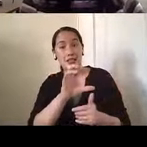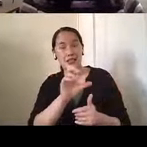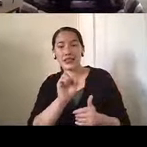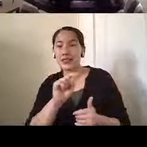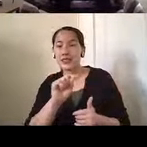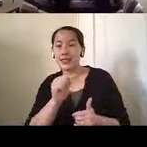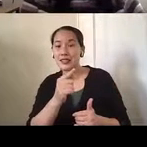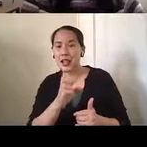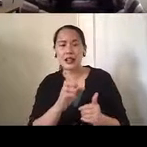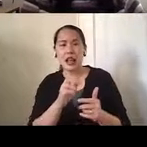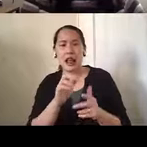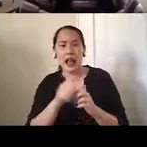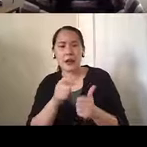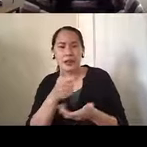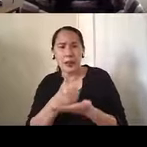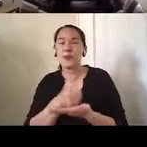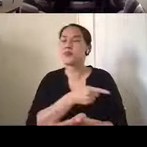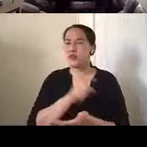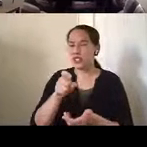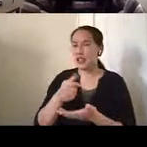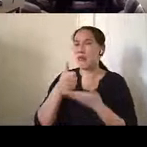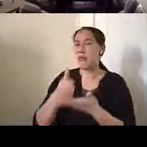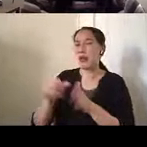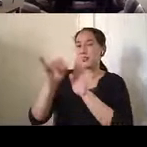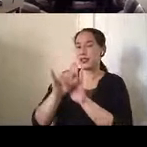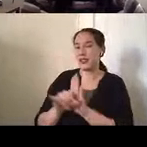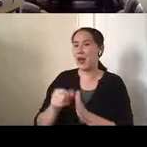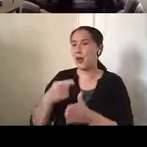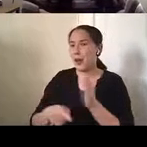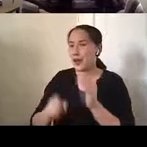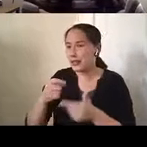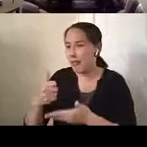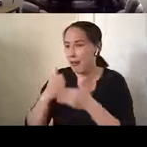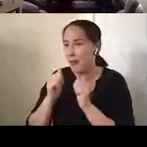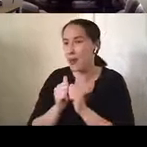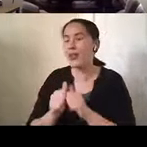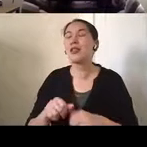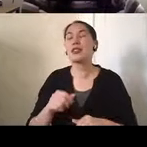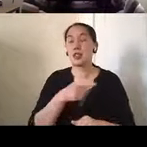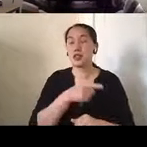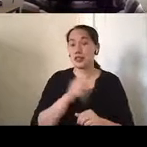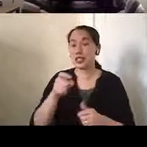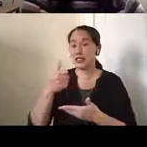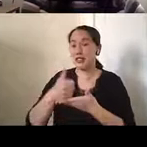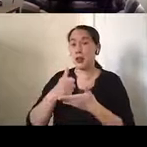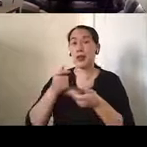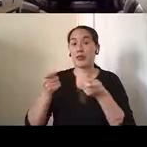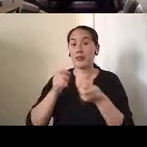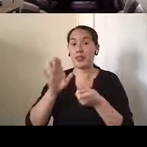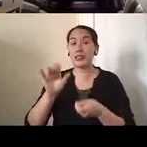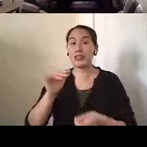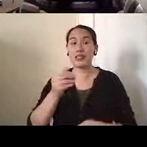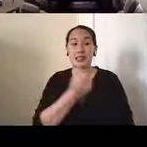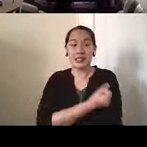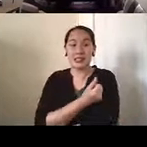what things he was able to do and what she needed help with. So she needed help with managing his insulin treatment for his